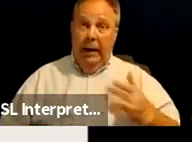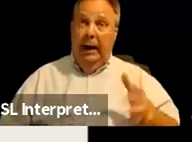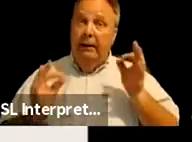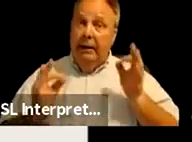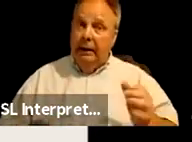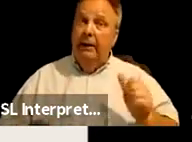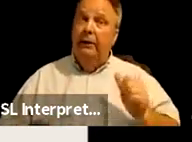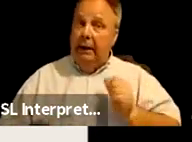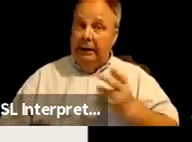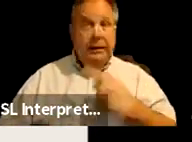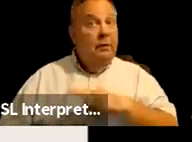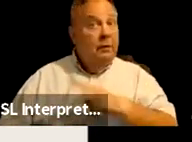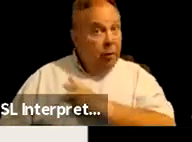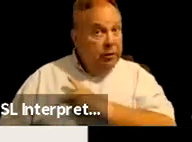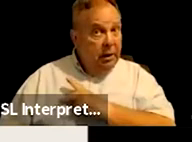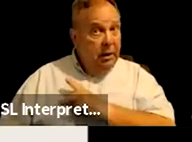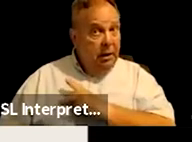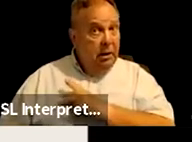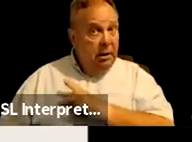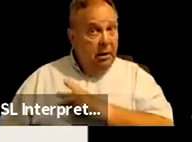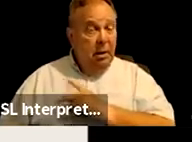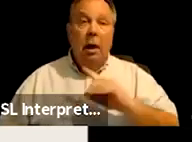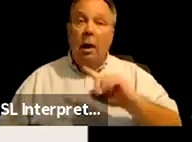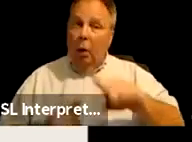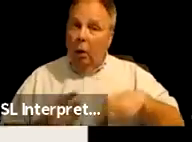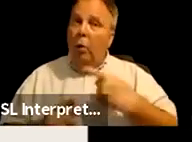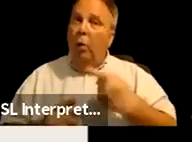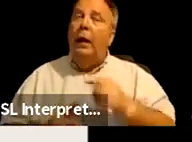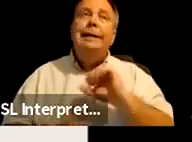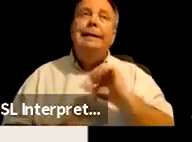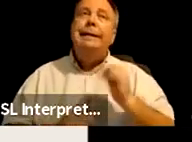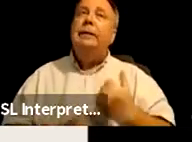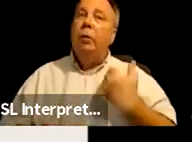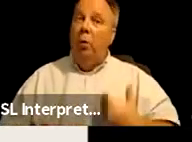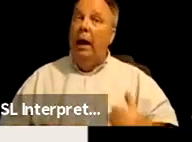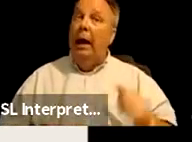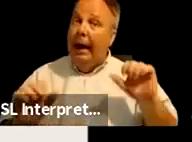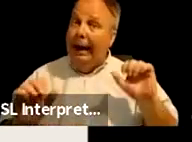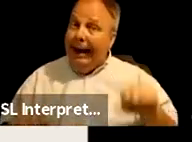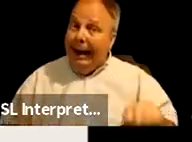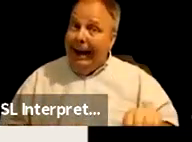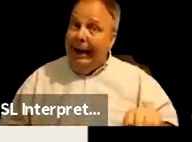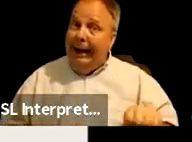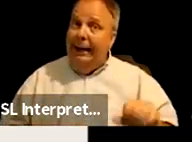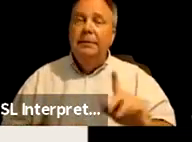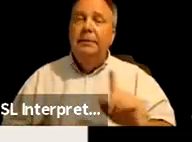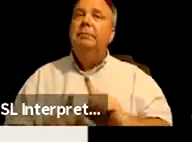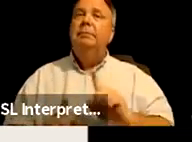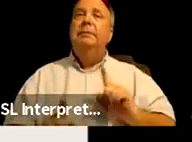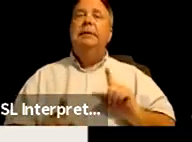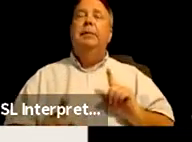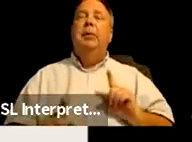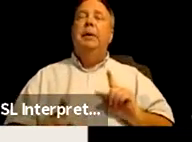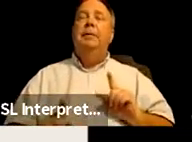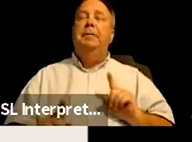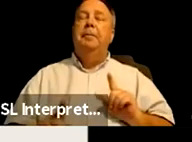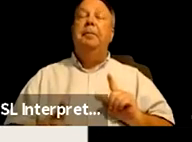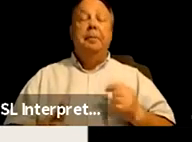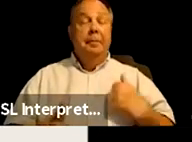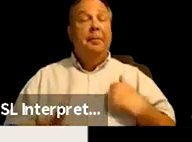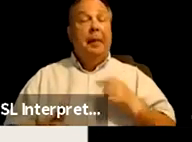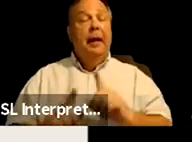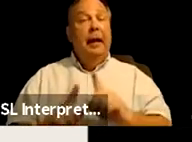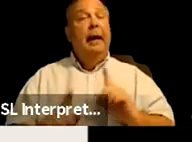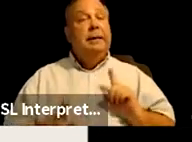myself personally, um, when it's a situation where I can just step away, I, I step